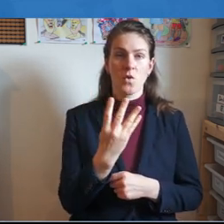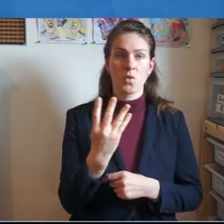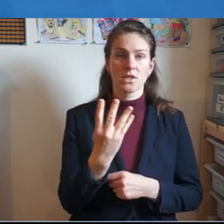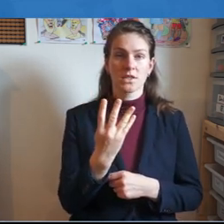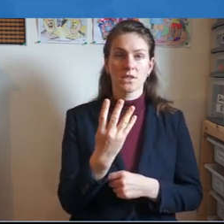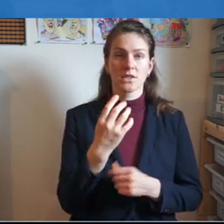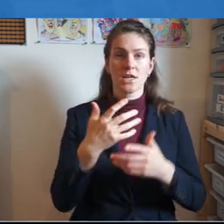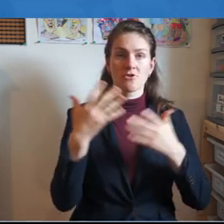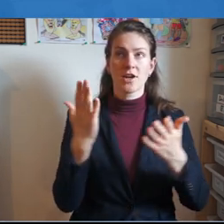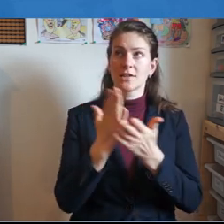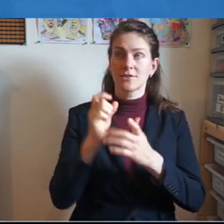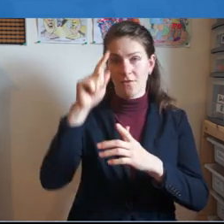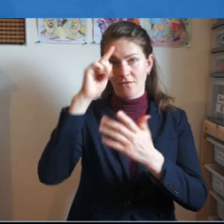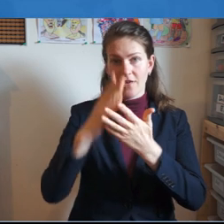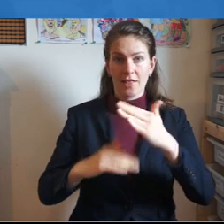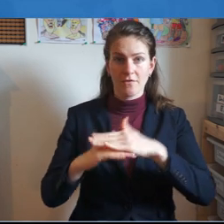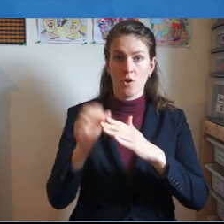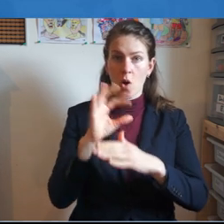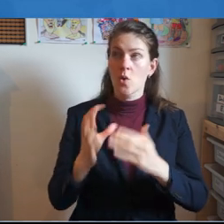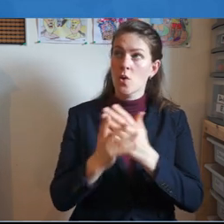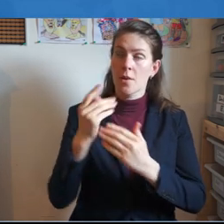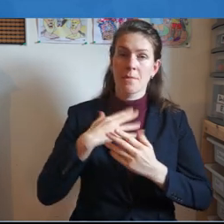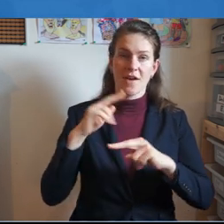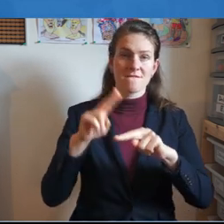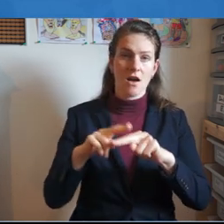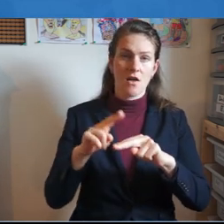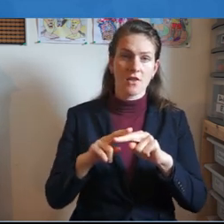faithfulness. O God my Father.